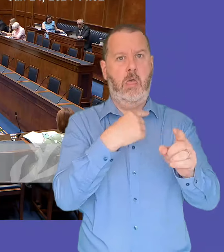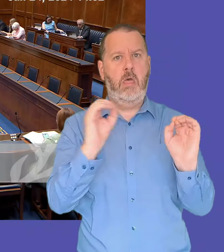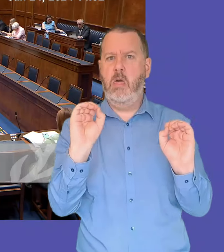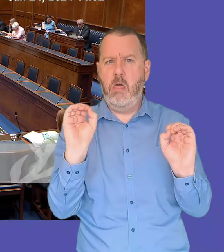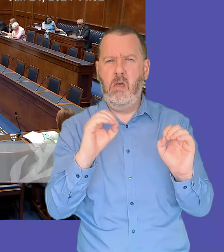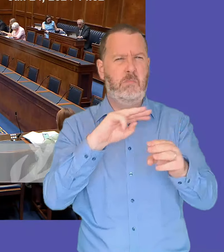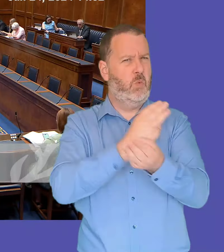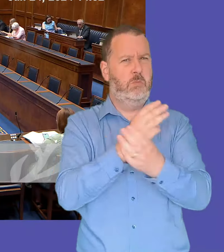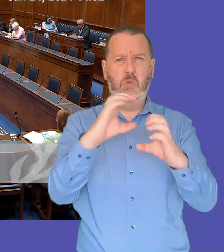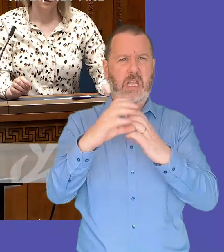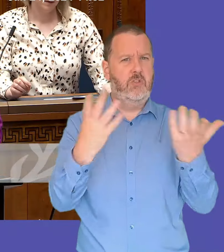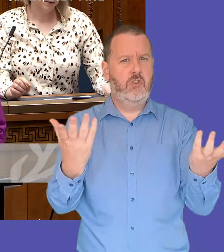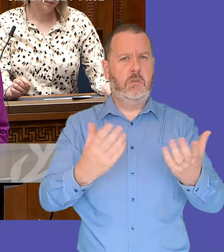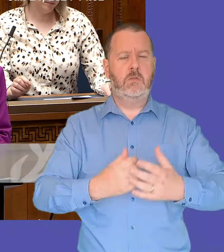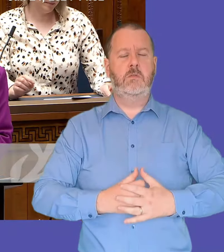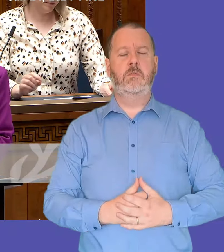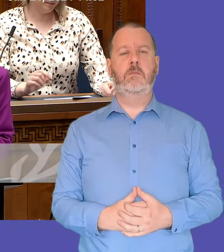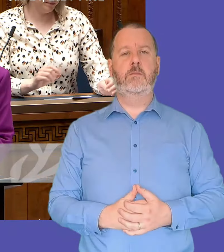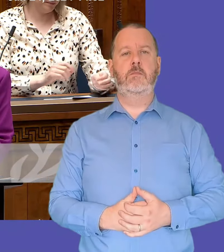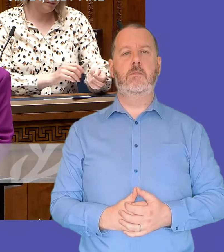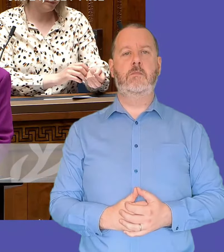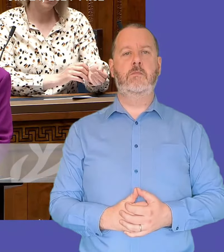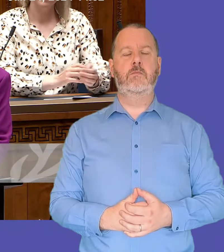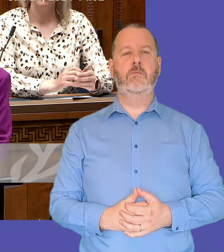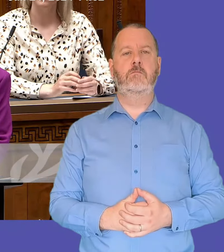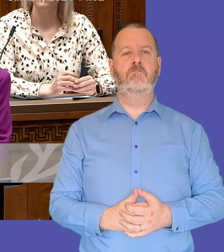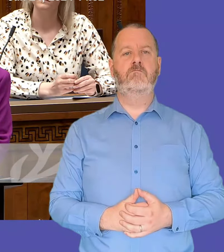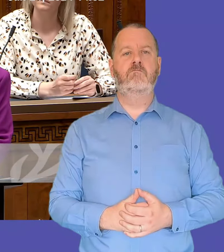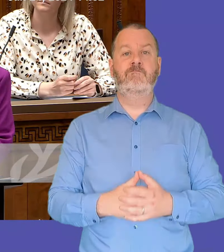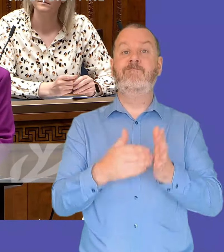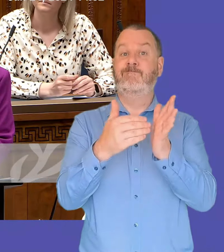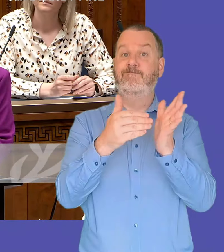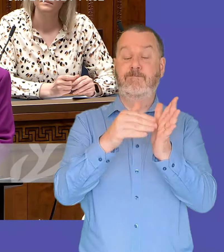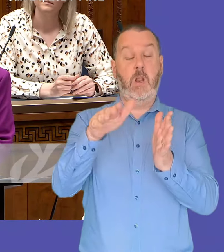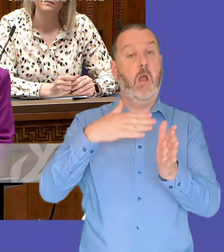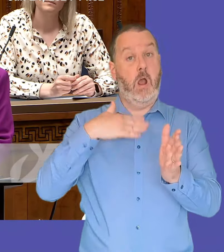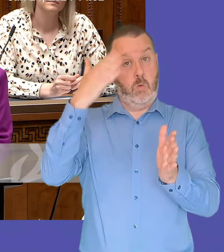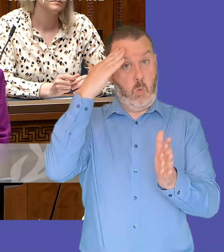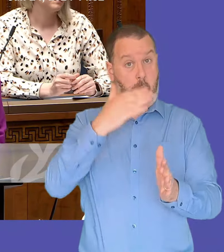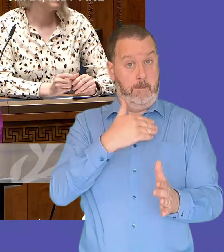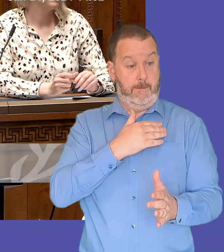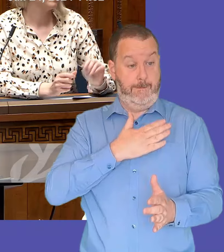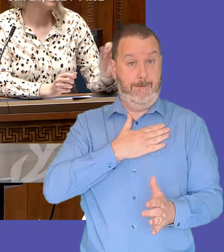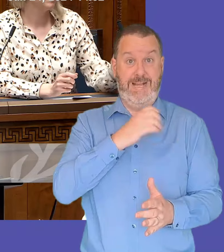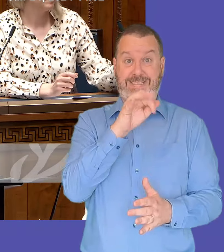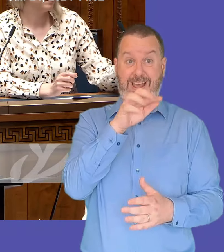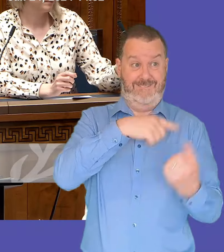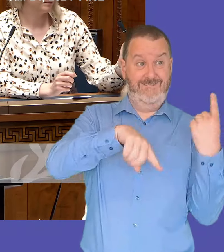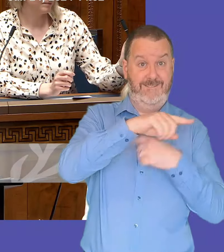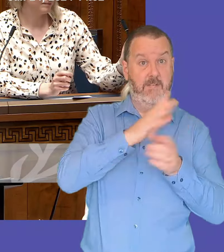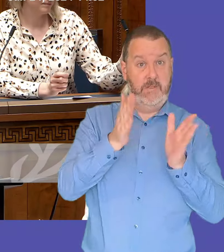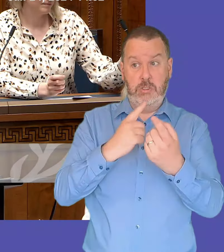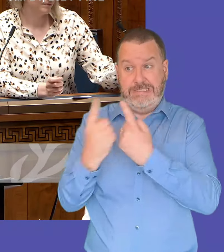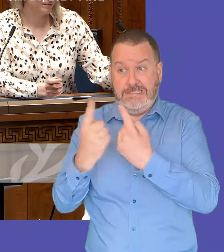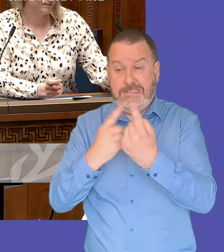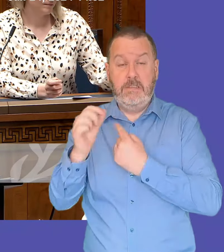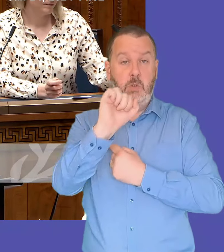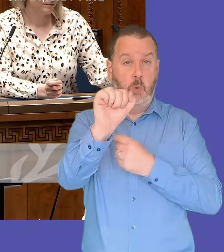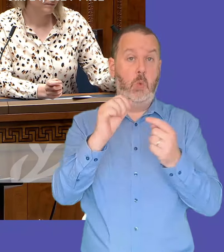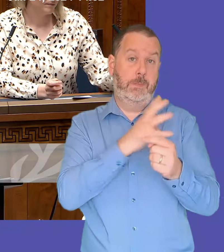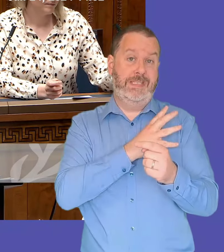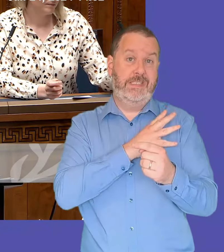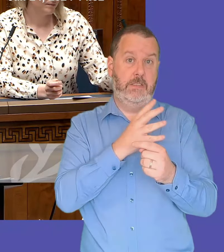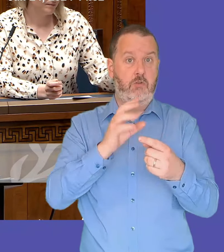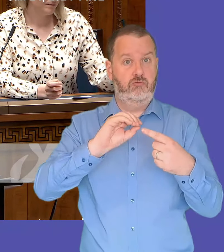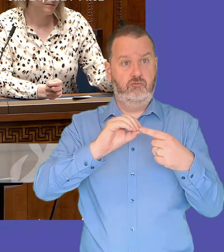well can i say to the member that i'm aware that our department has liaised with yourself to try and find the appropriate date and i'm also aware that your committee perhaps